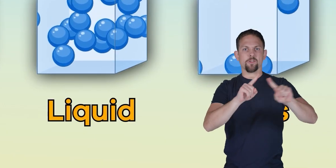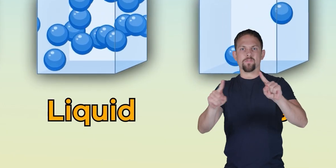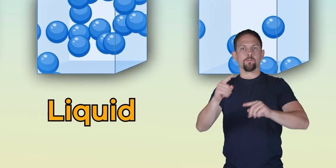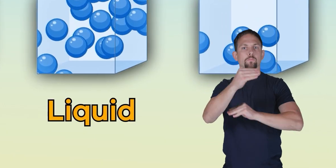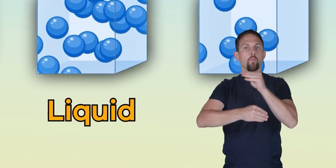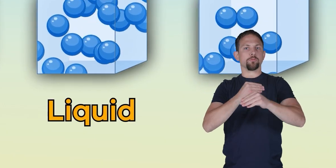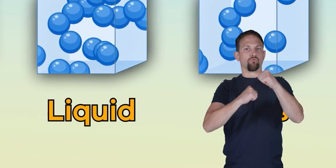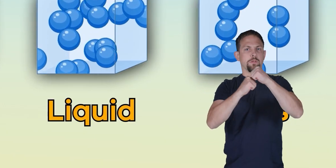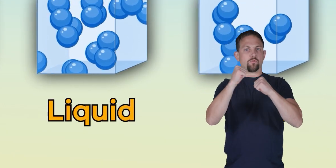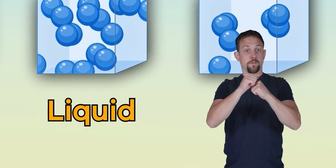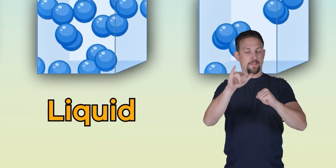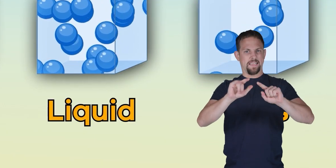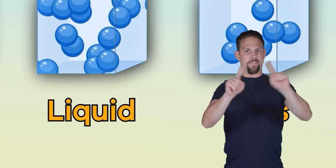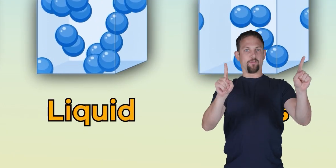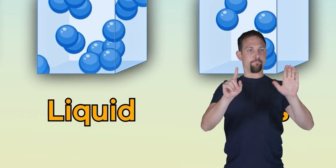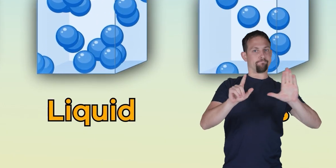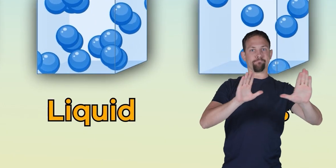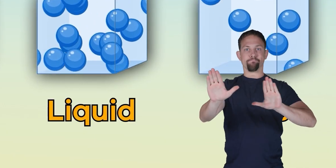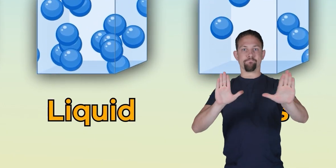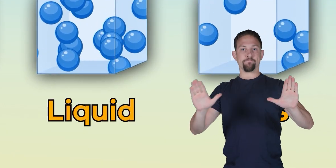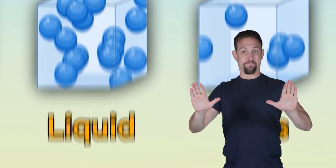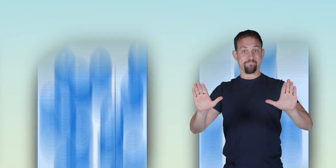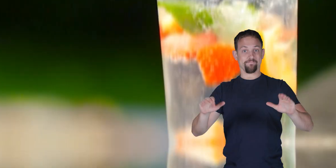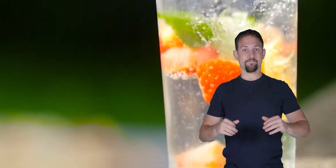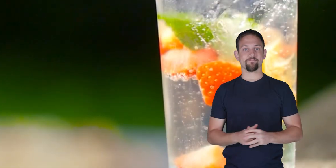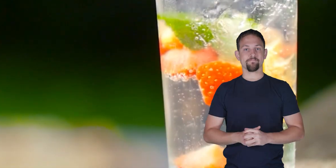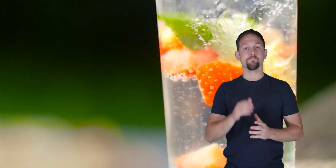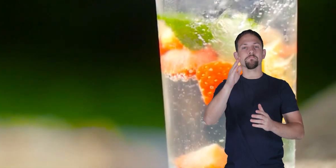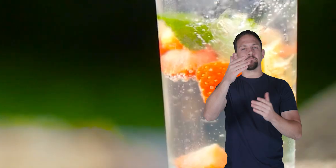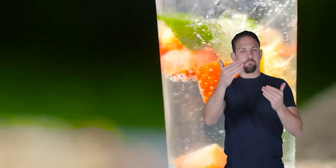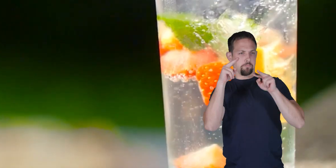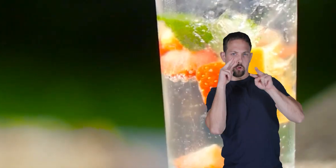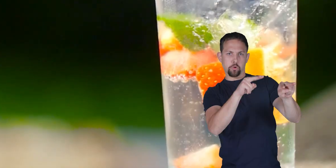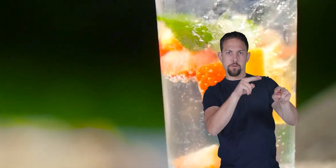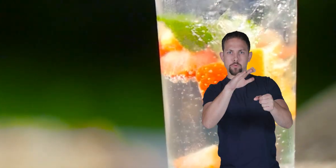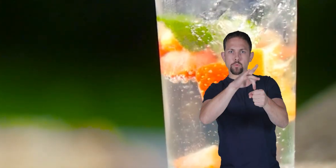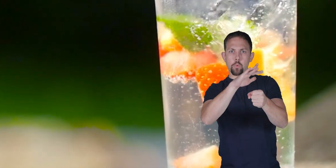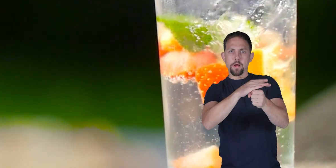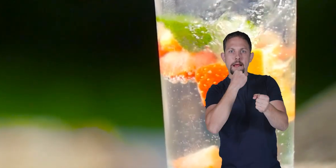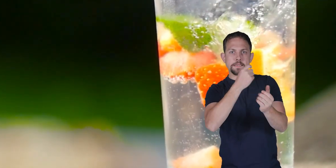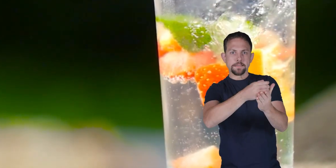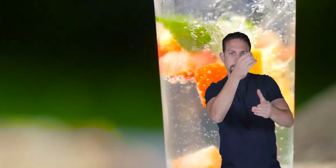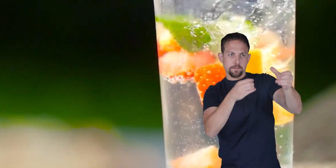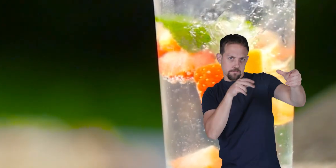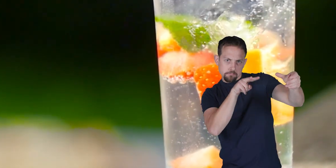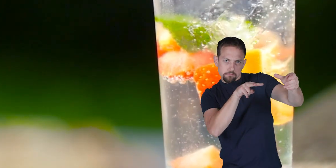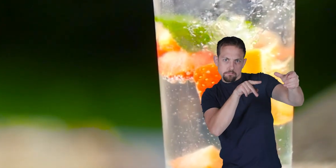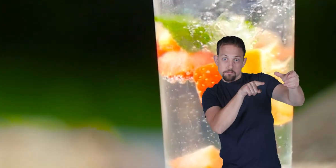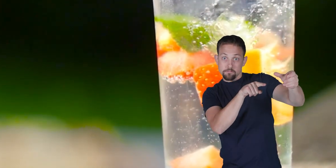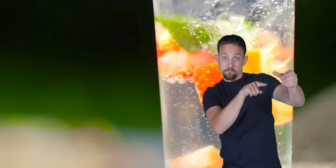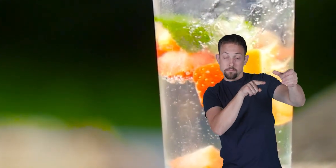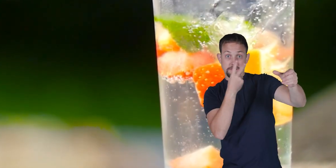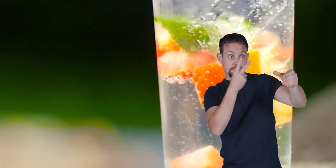structure that differentiates one from the other let's take another look at your glass of soda